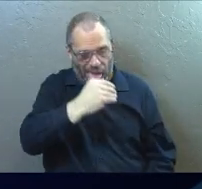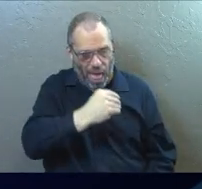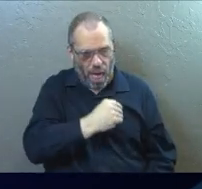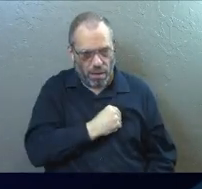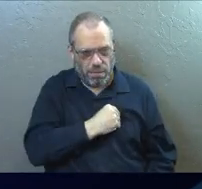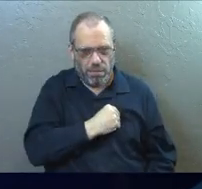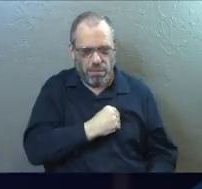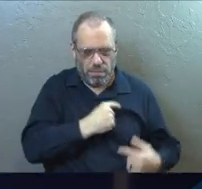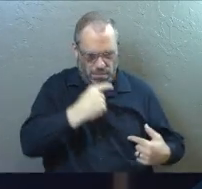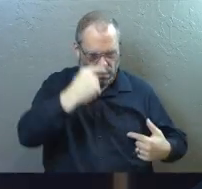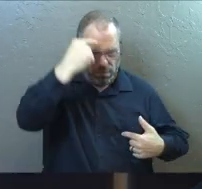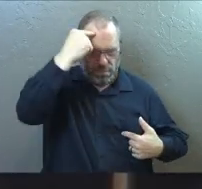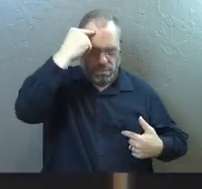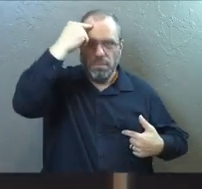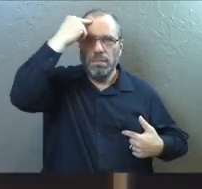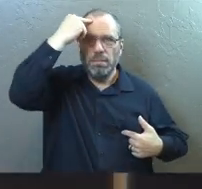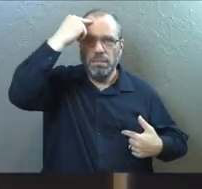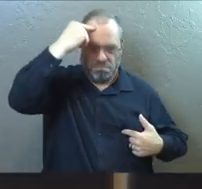Big distance, isn't it?